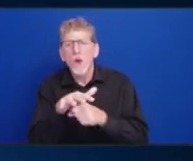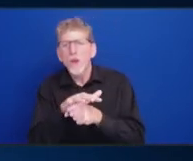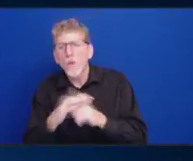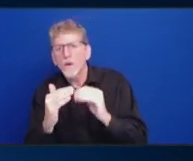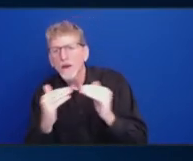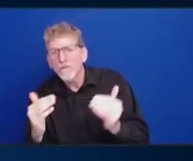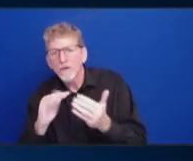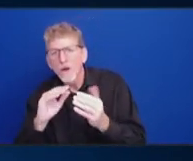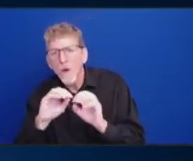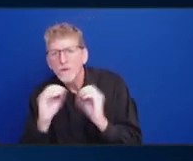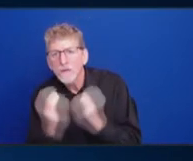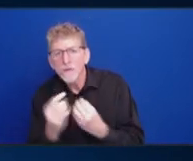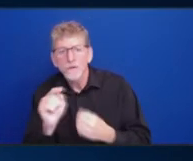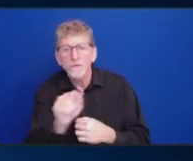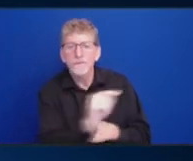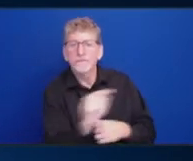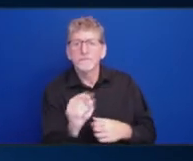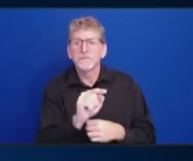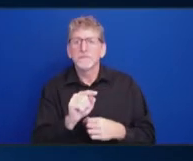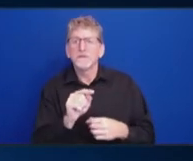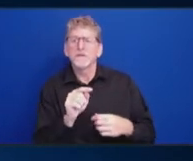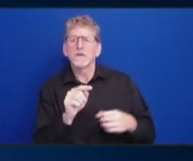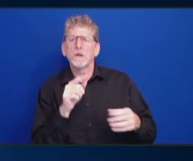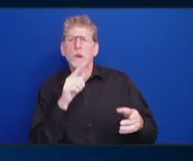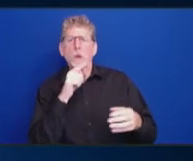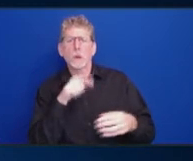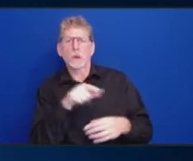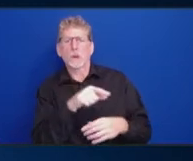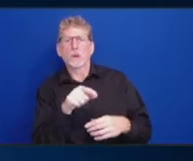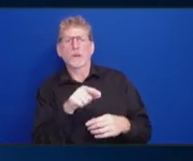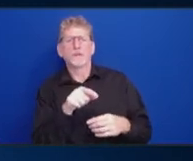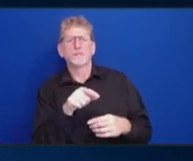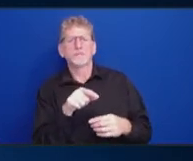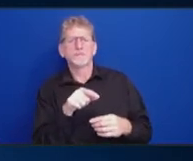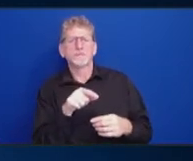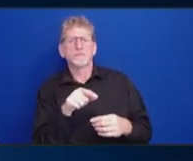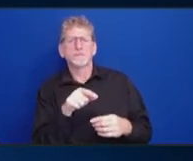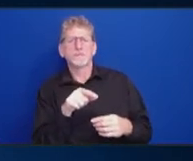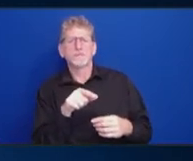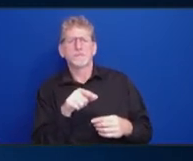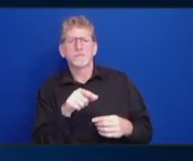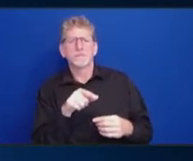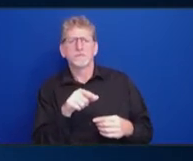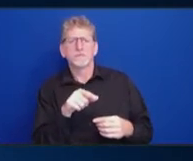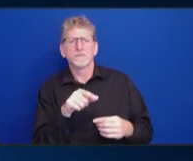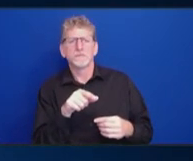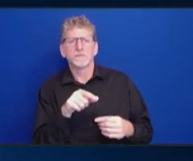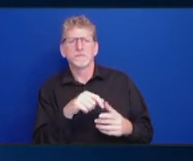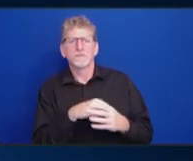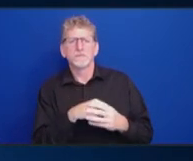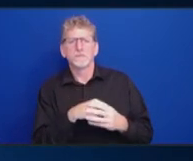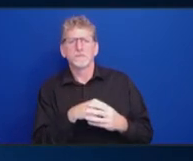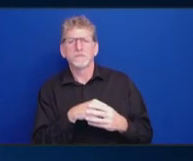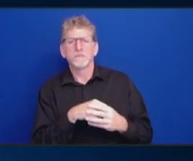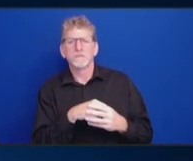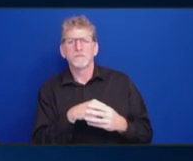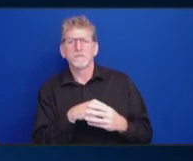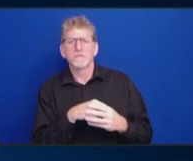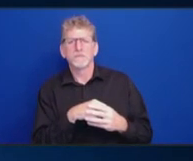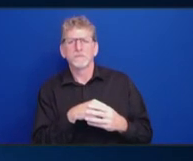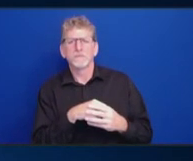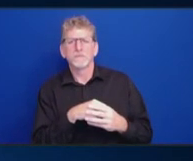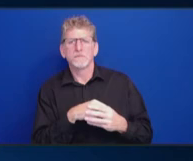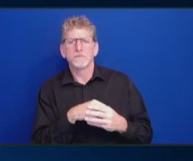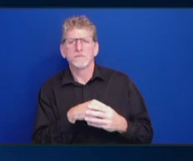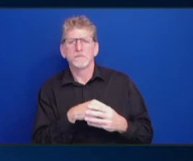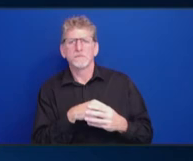access data. Because, look, we have a very limited time on this commission. And, you I